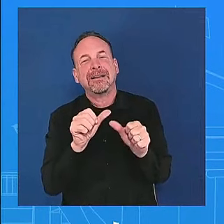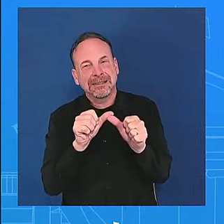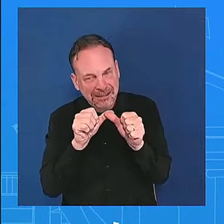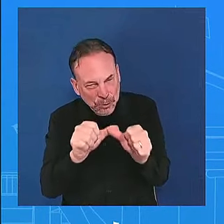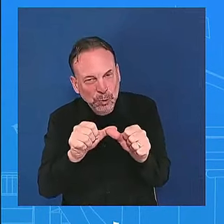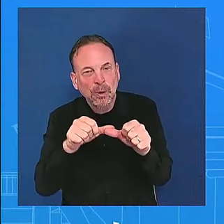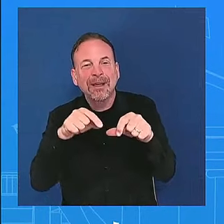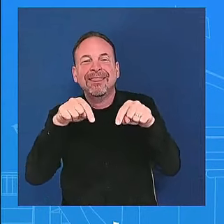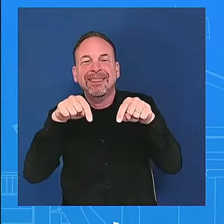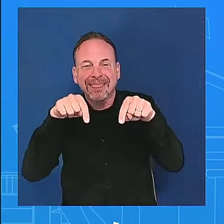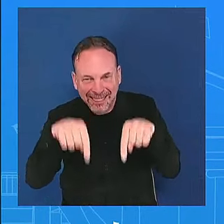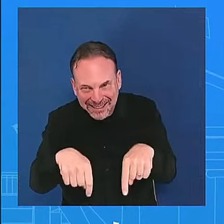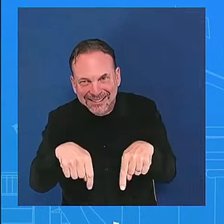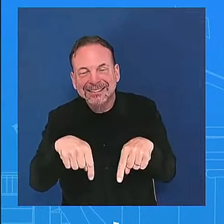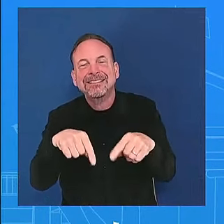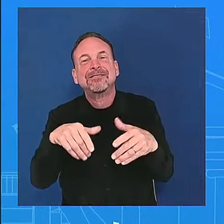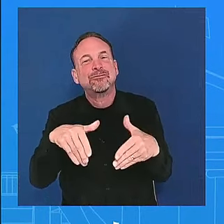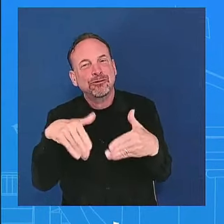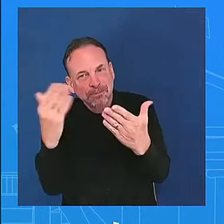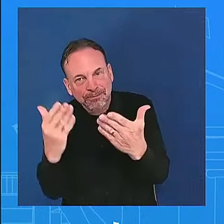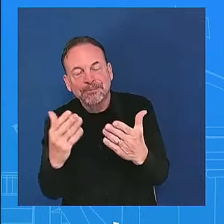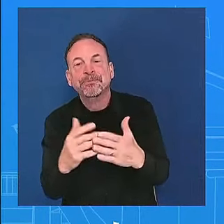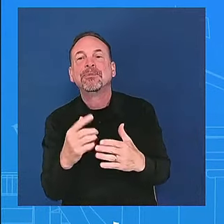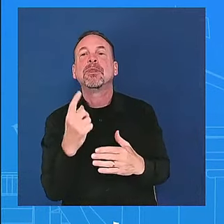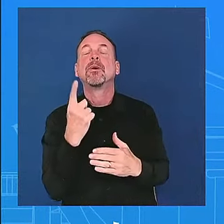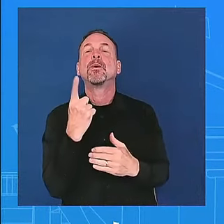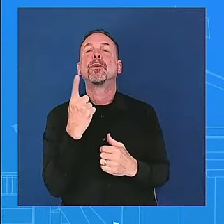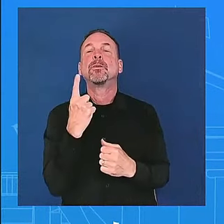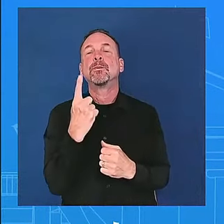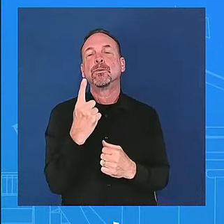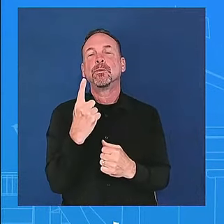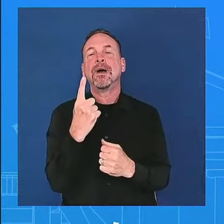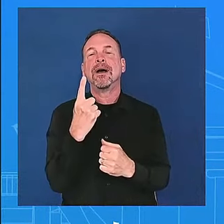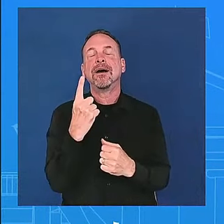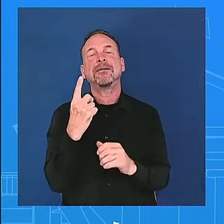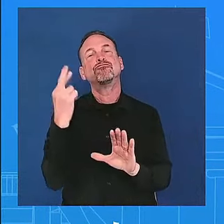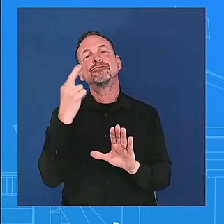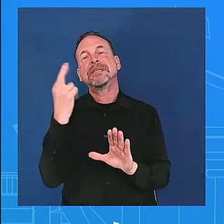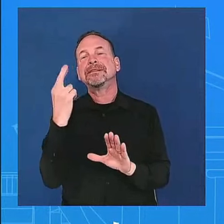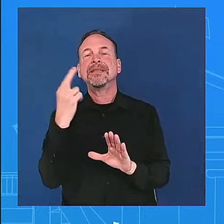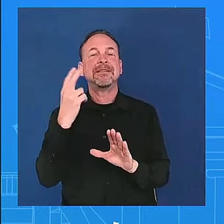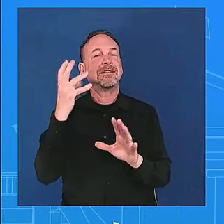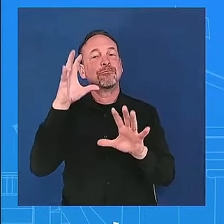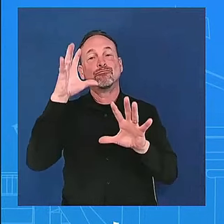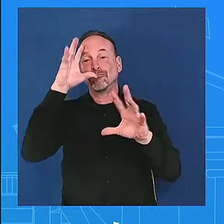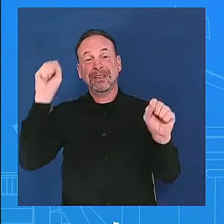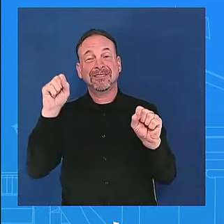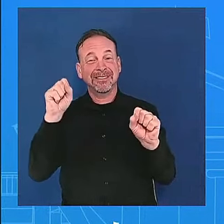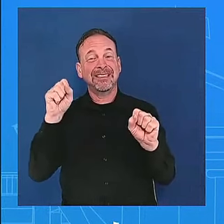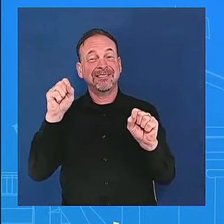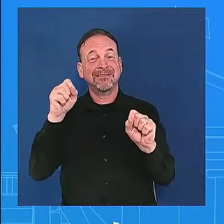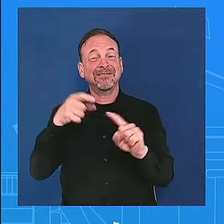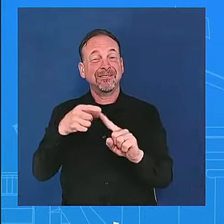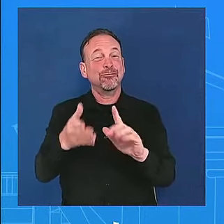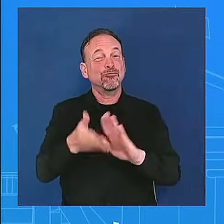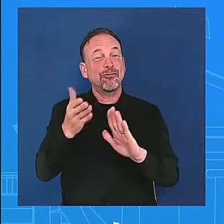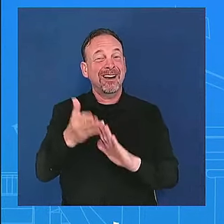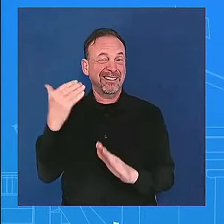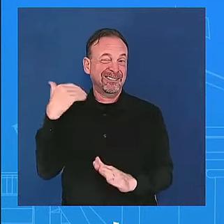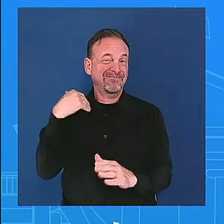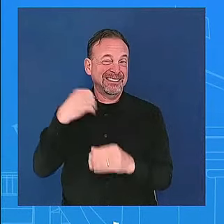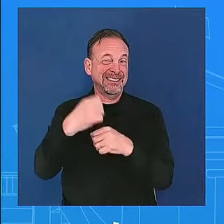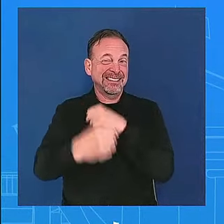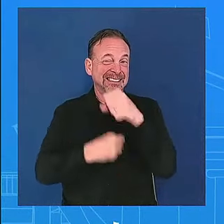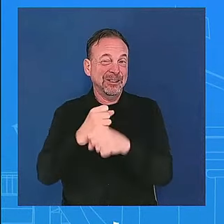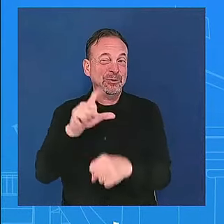president ran in 2020 was because of what he saw in charlottesville was because of the fear of uh you know wanting to make sure